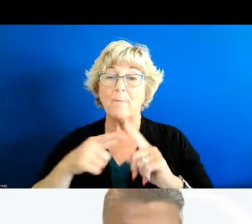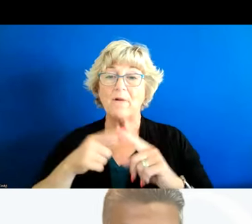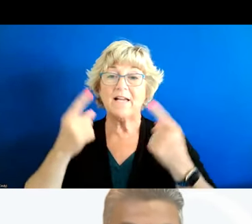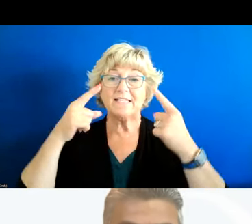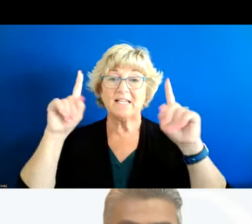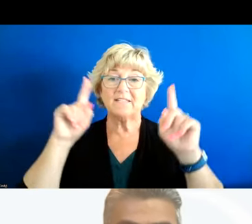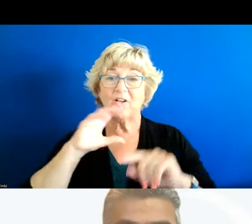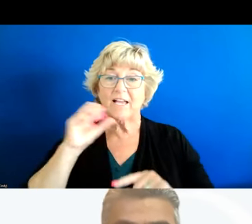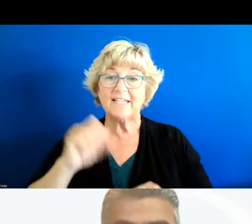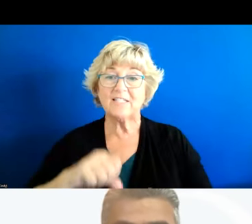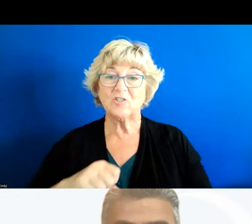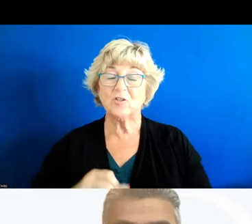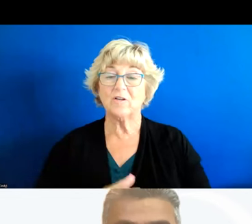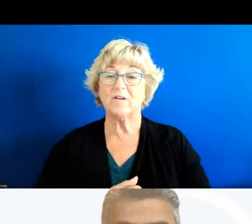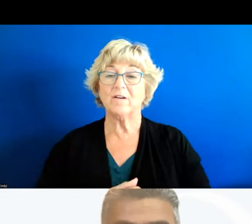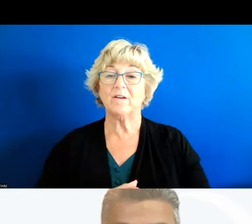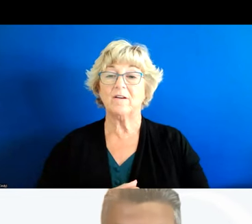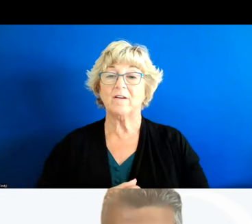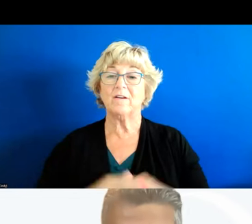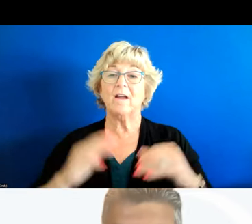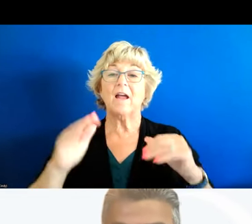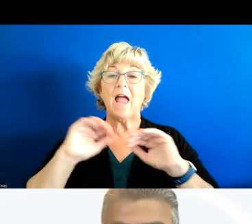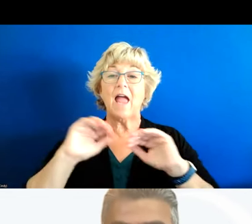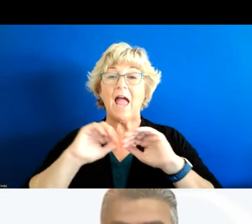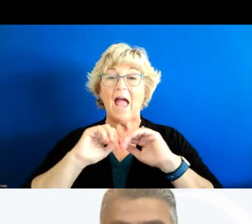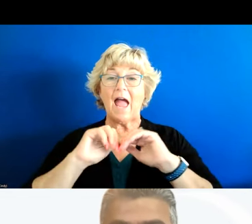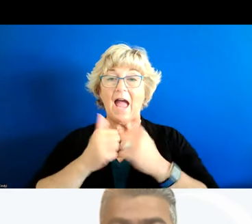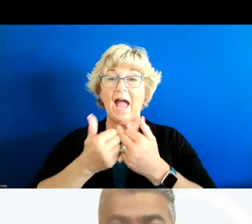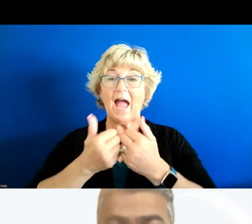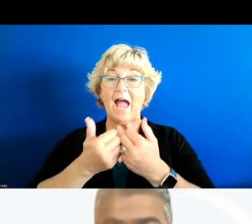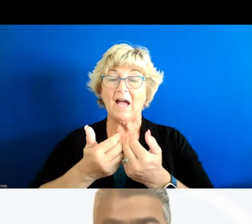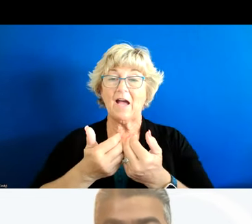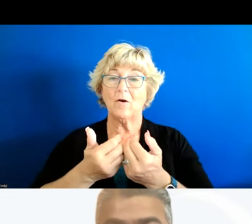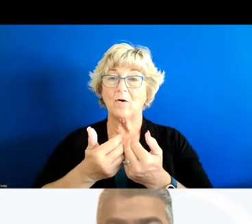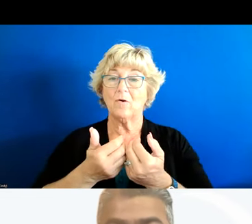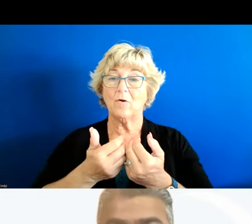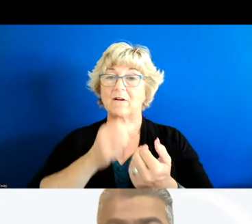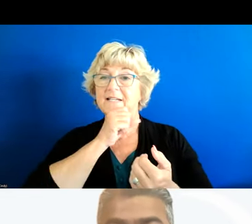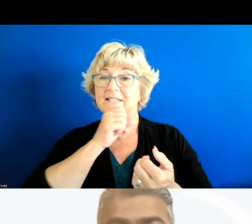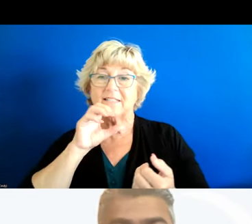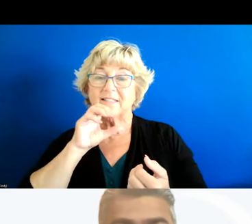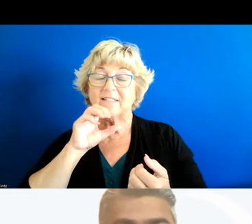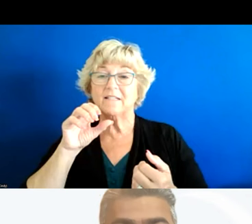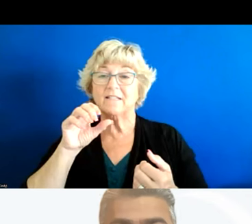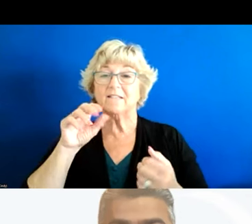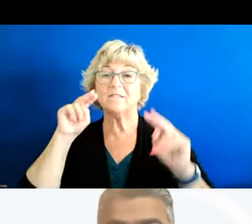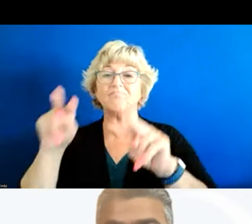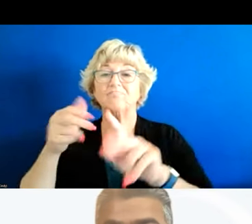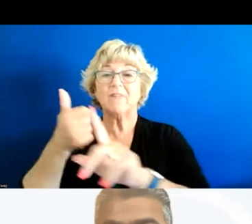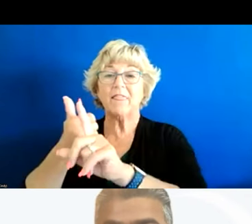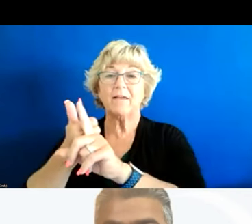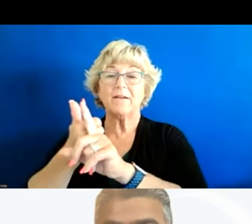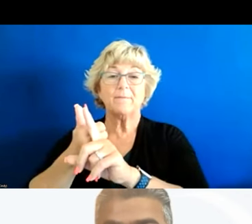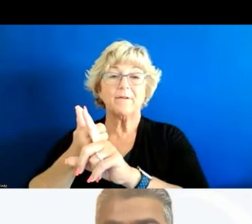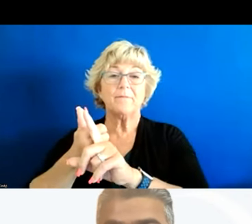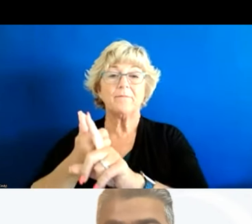aging you know and how seniors themselves perceive um how they're doing so these are some of the indicators that are